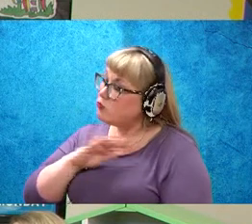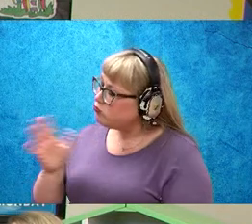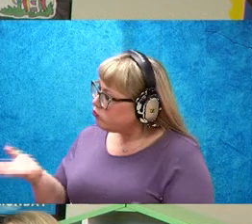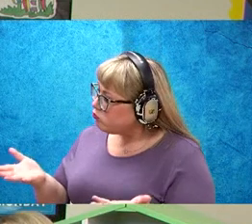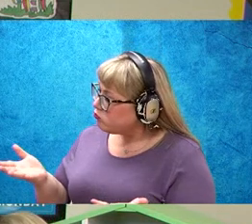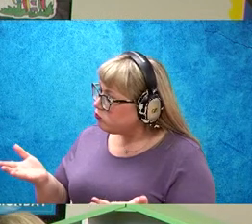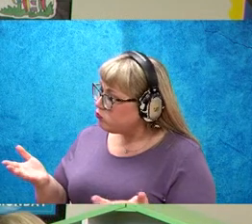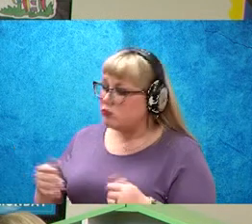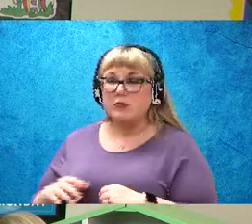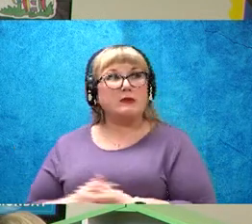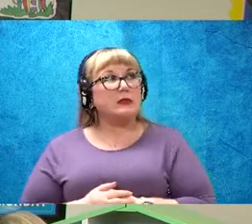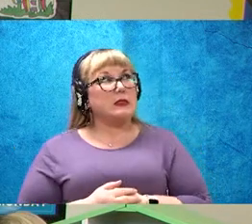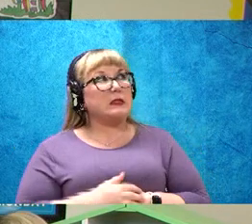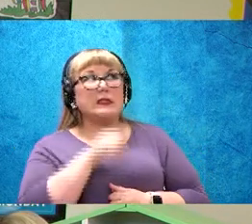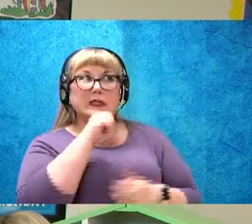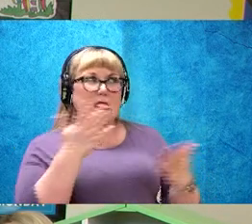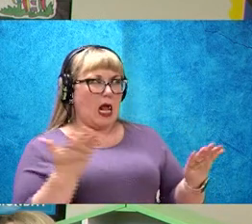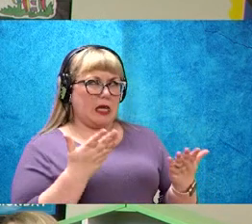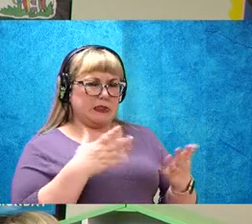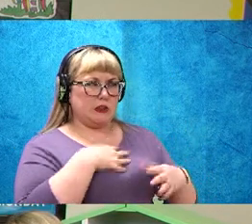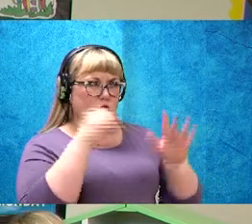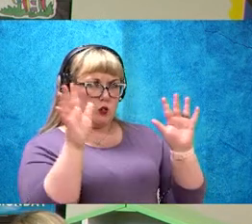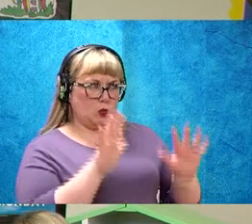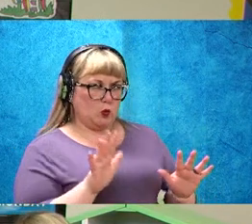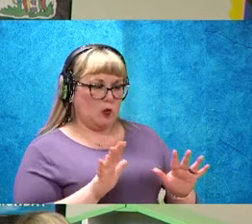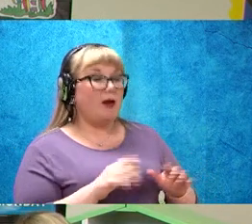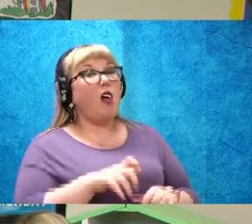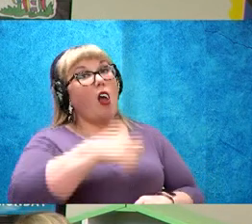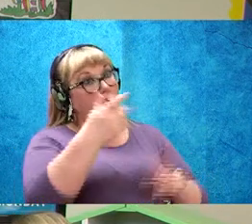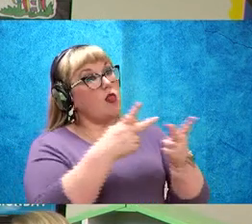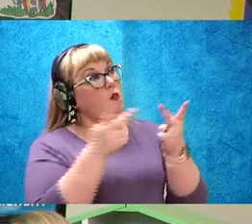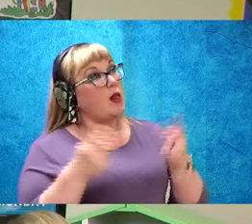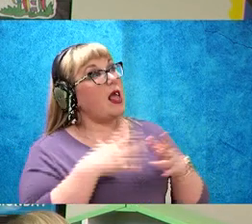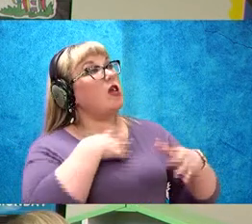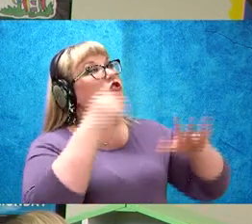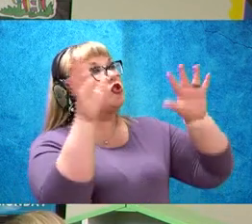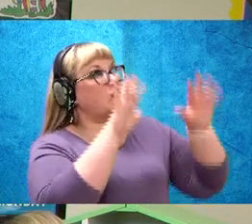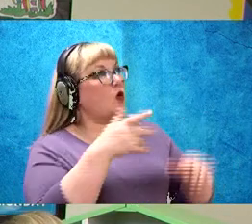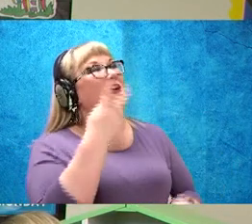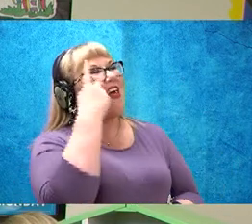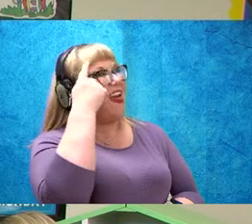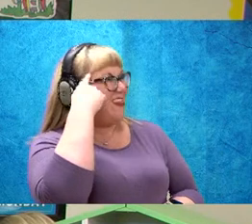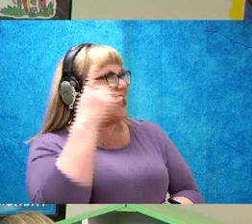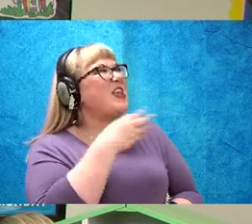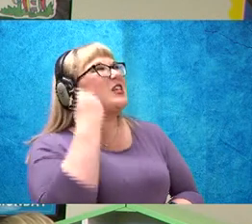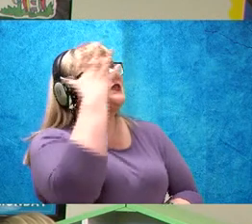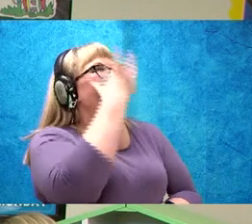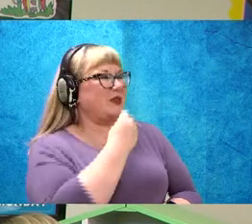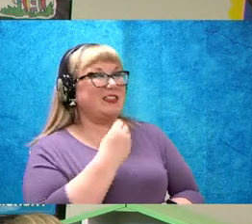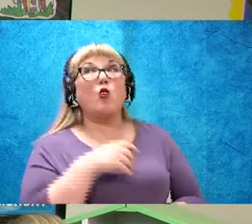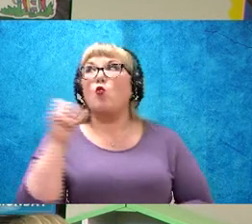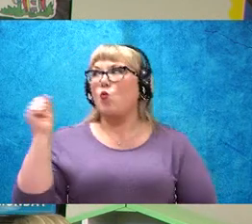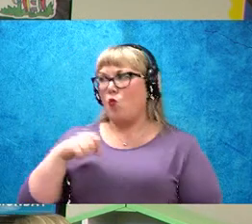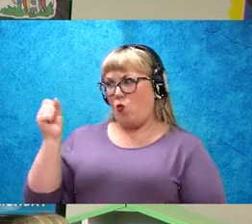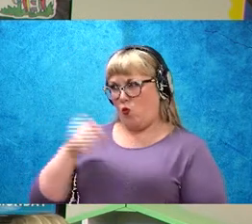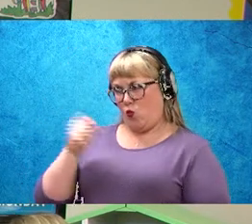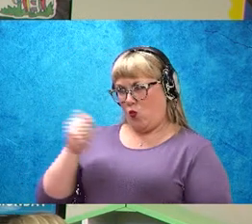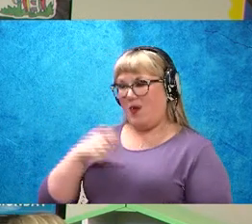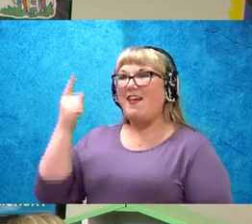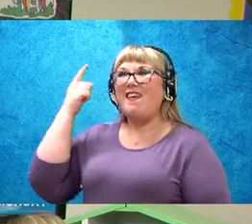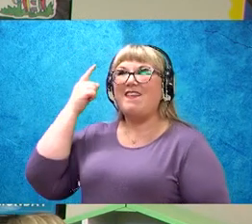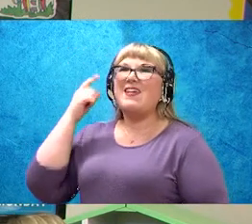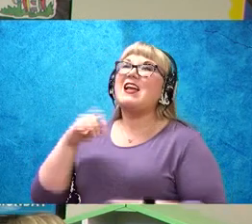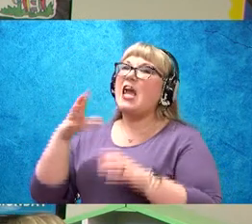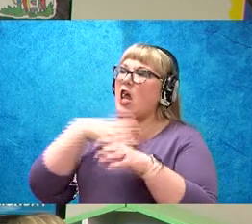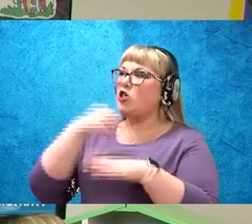Well, not here. It snows. But other places it does. And I think that's pretty. Yes, it definitely snows in the winter in